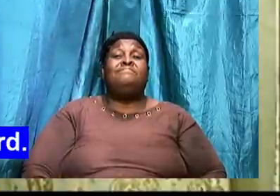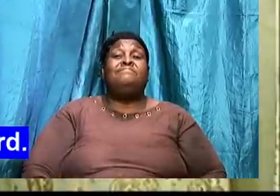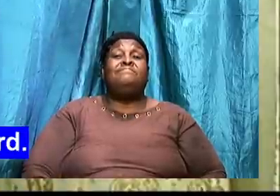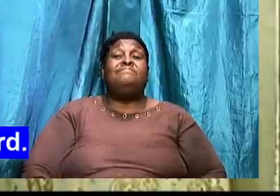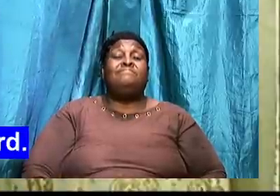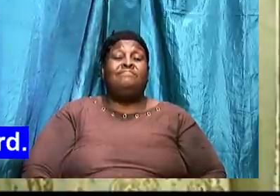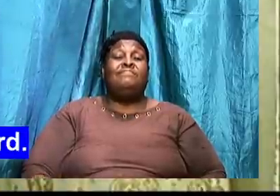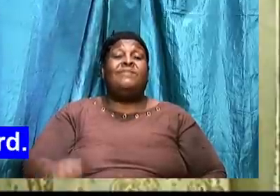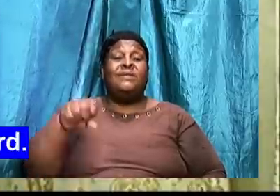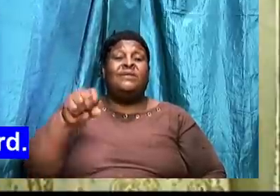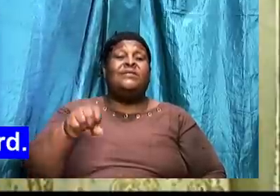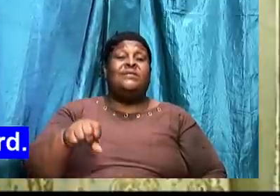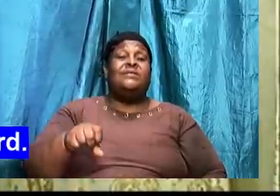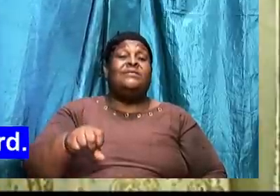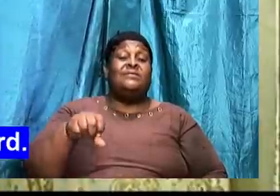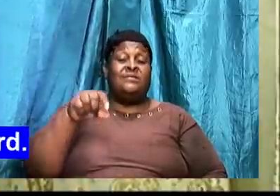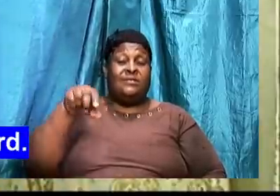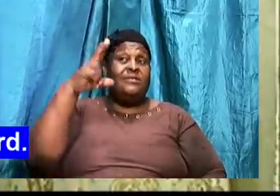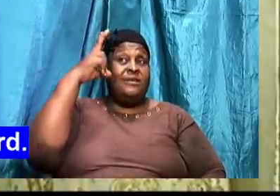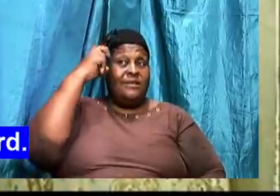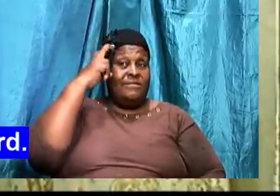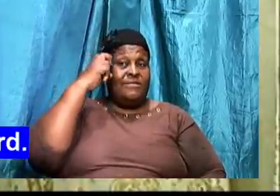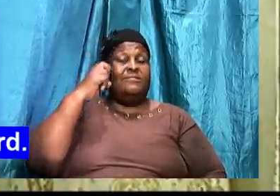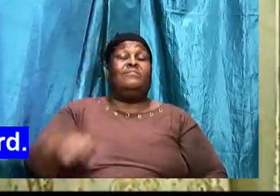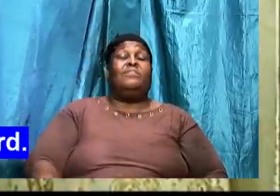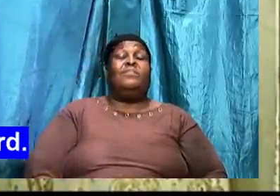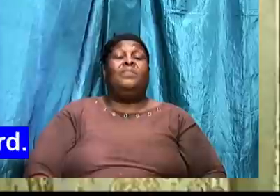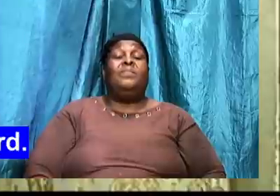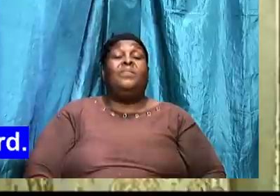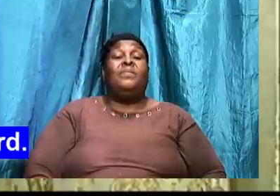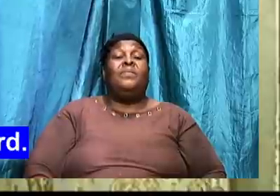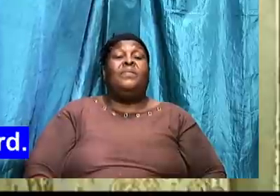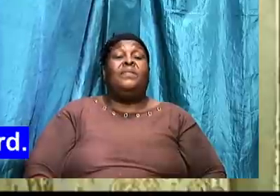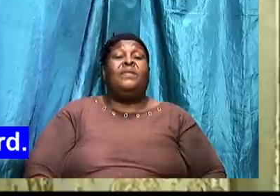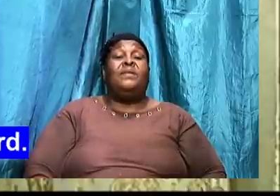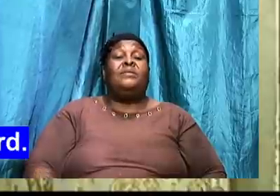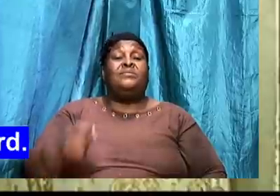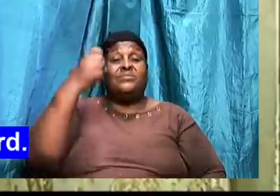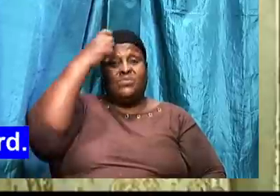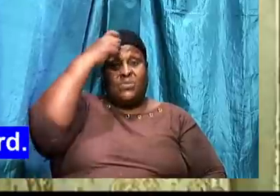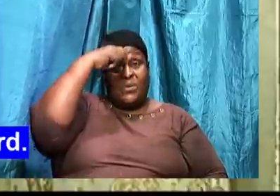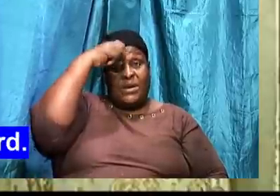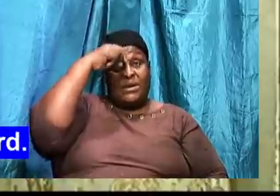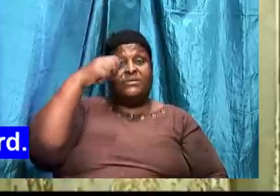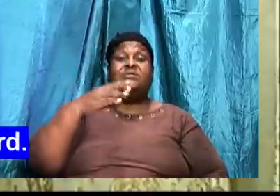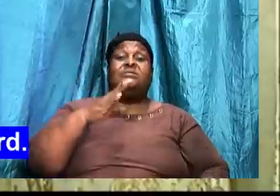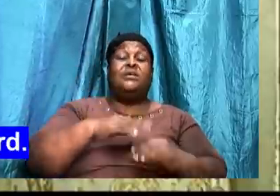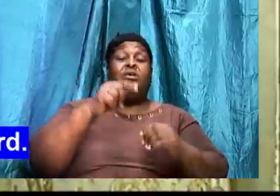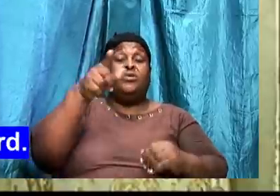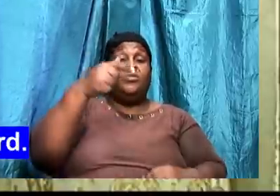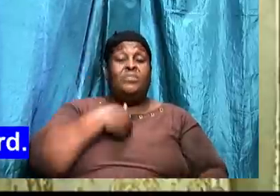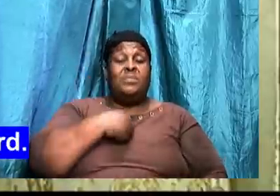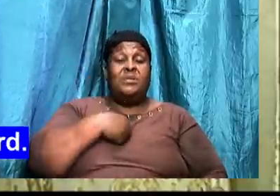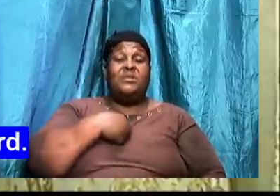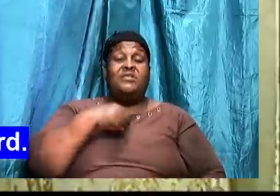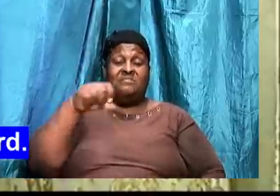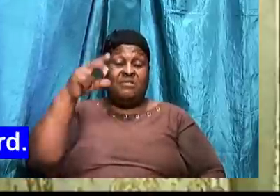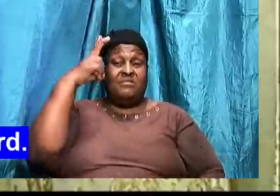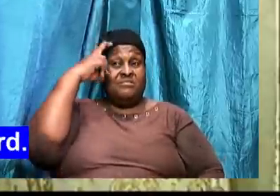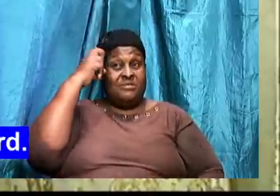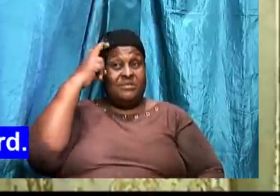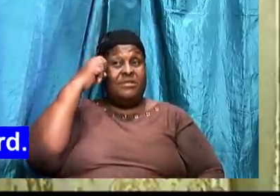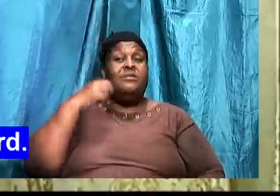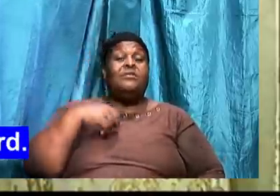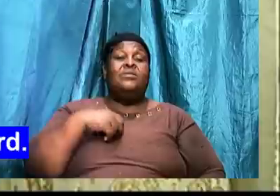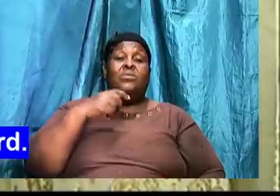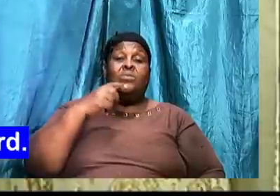Yes. This adversary. Like I tell you that he is wise. And this adversary. Yes. He will